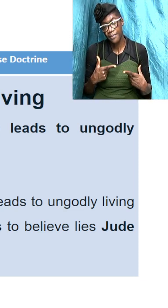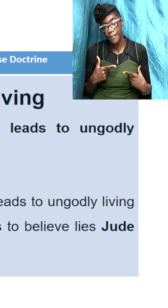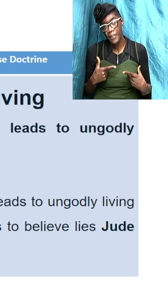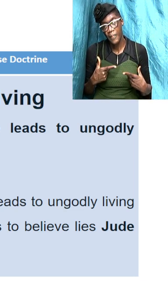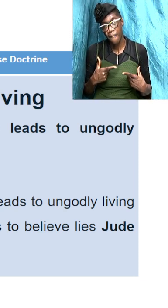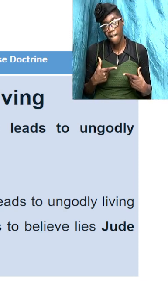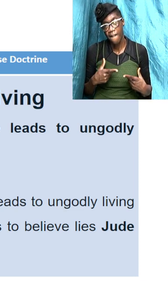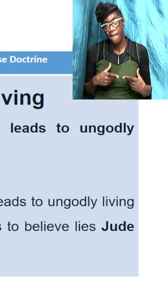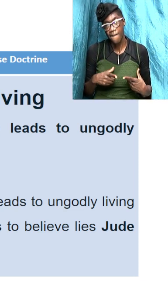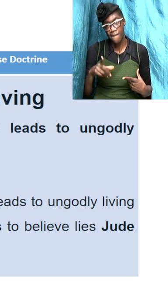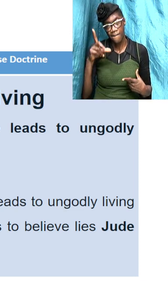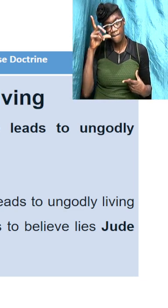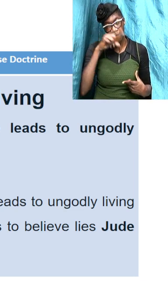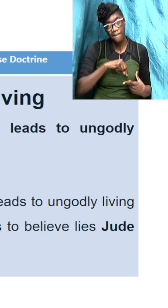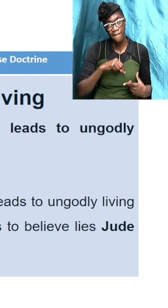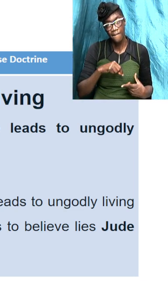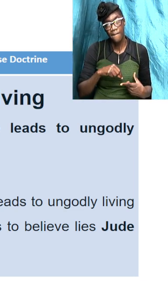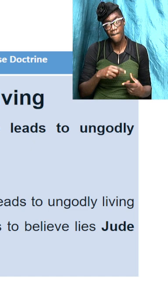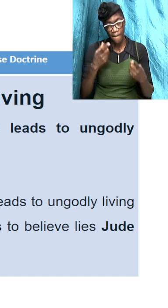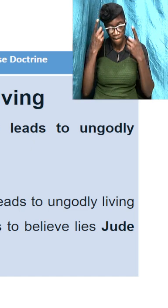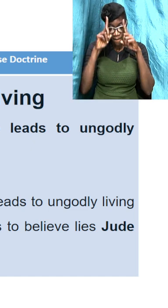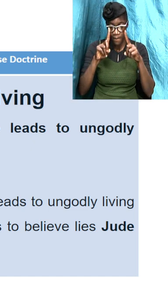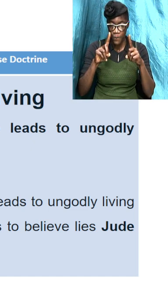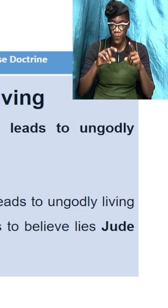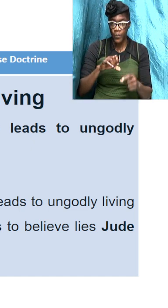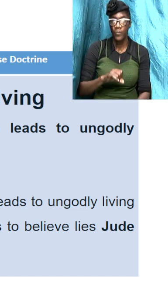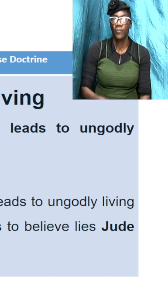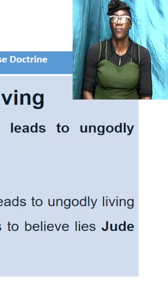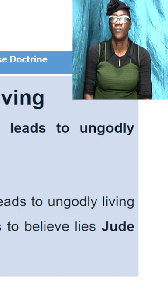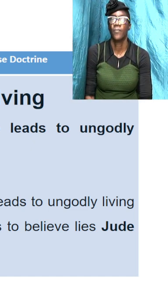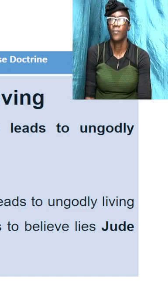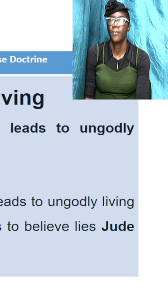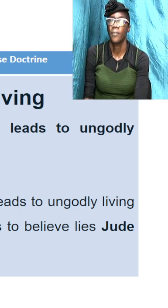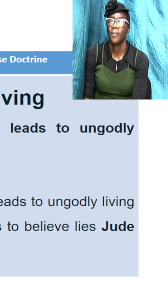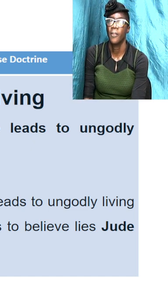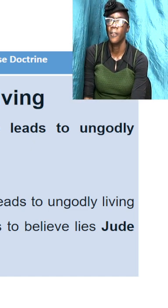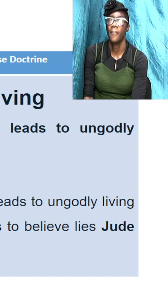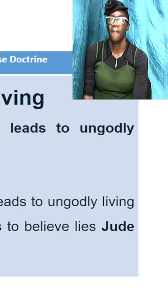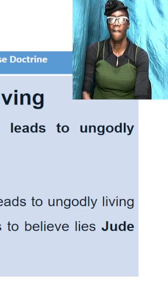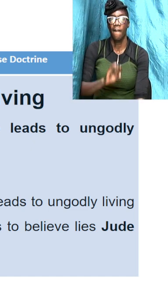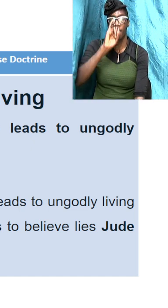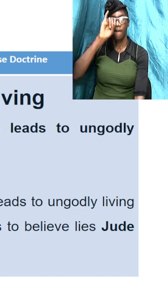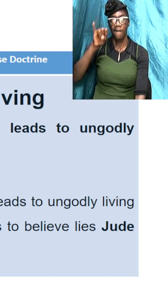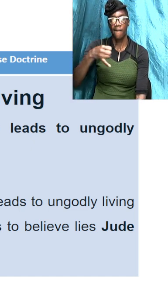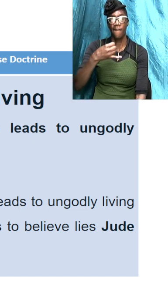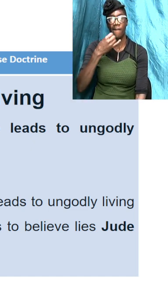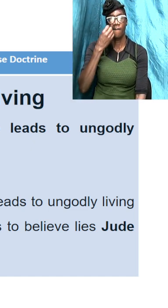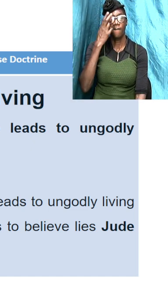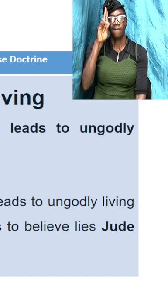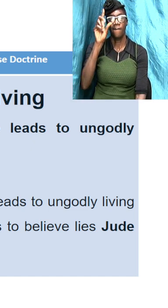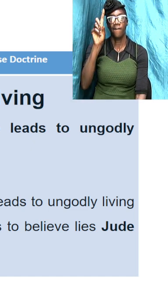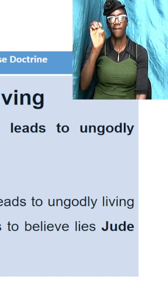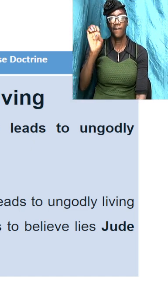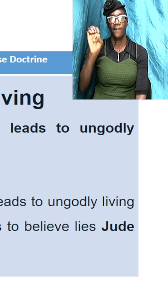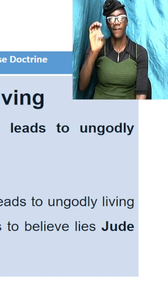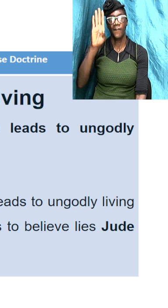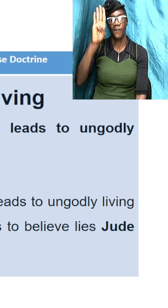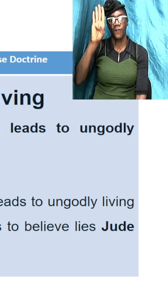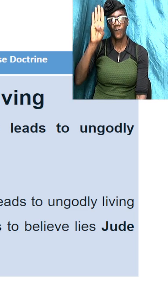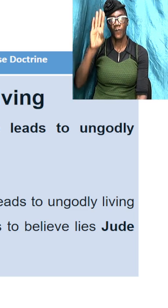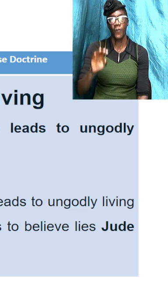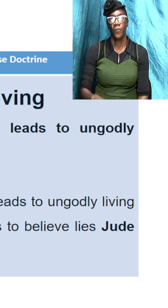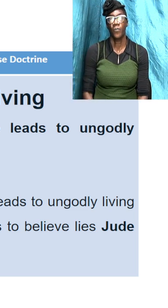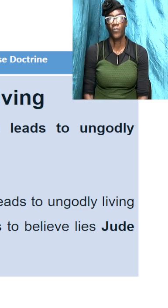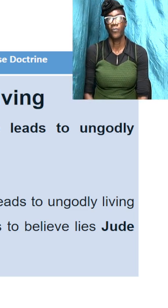false doctrine you can find Jude 1 Jude 4 so false doctrine leads to